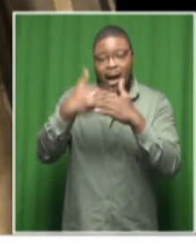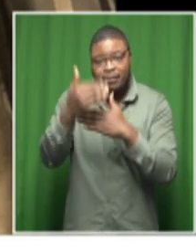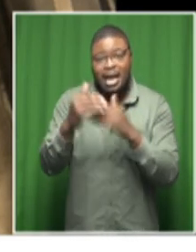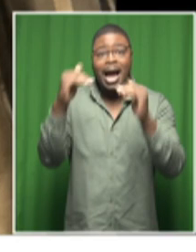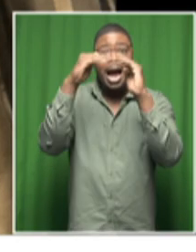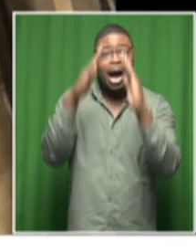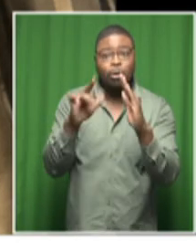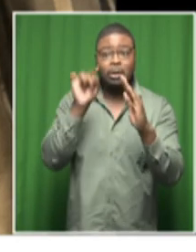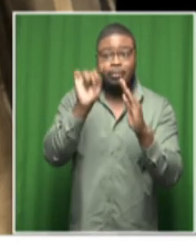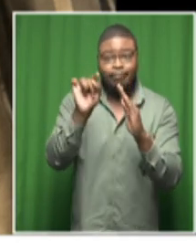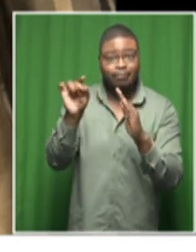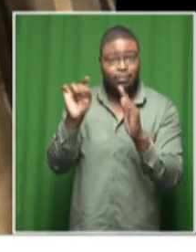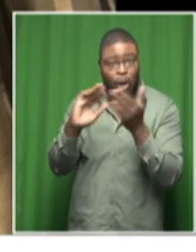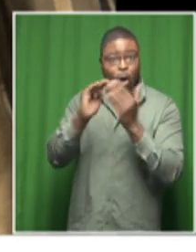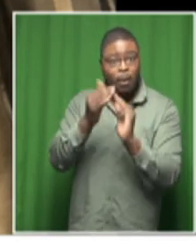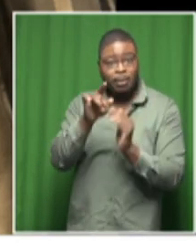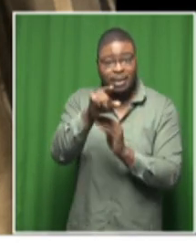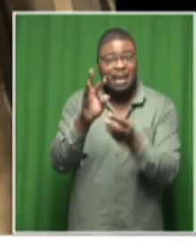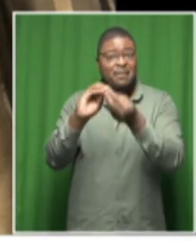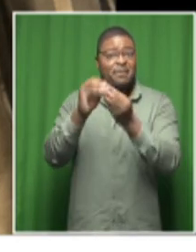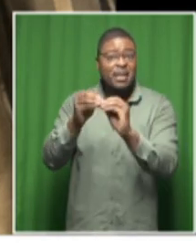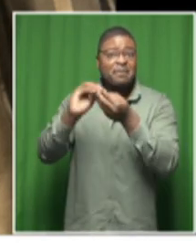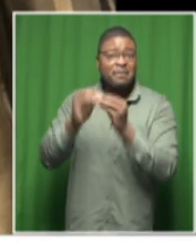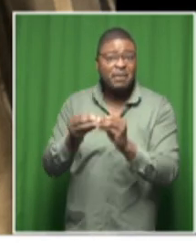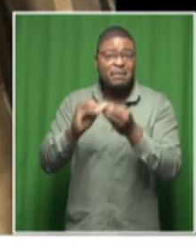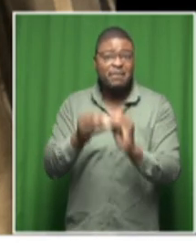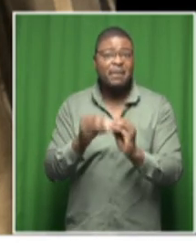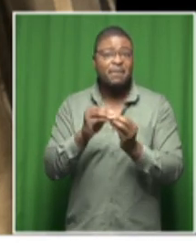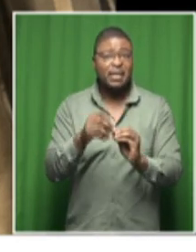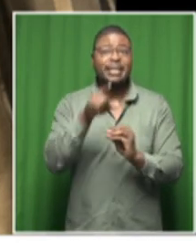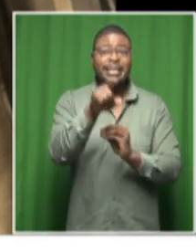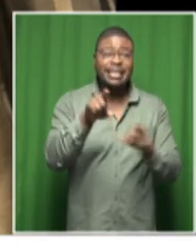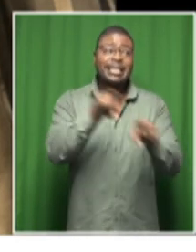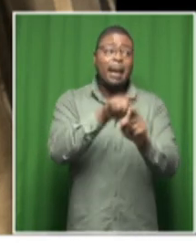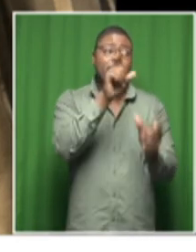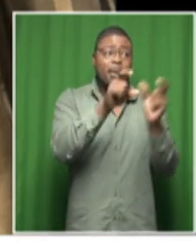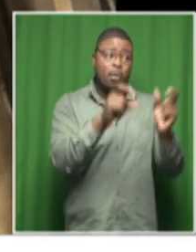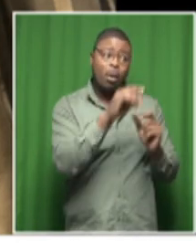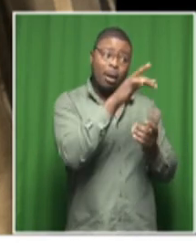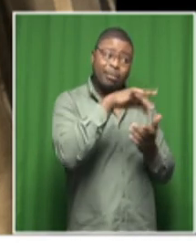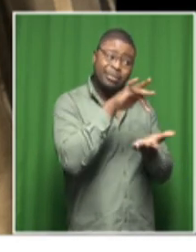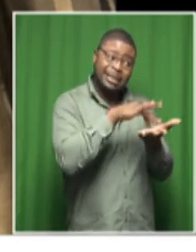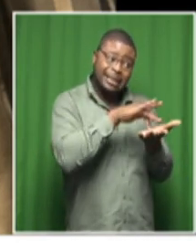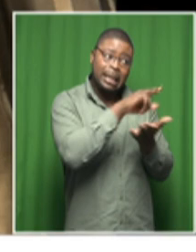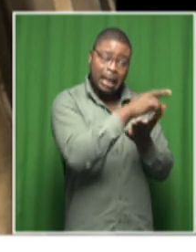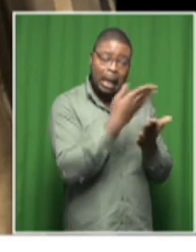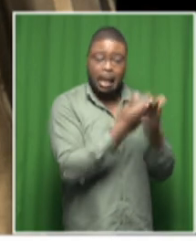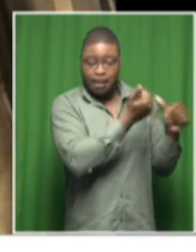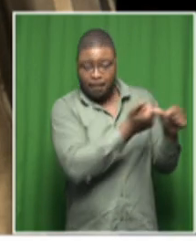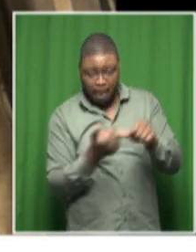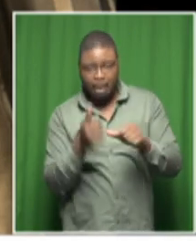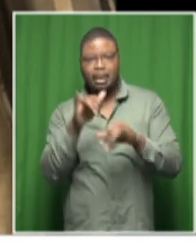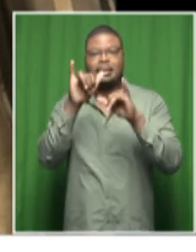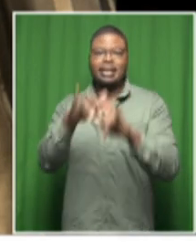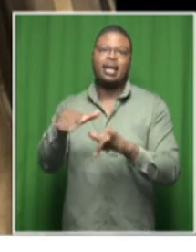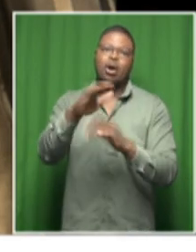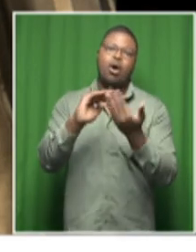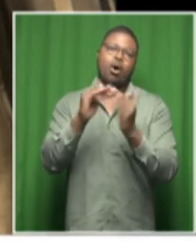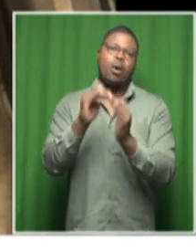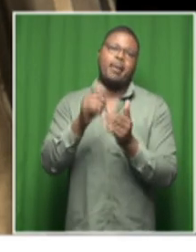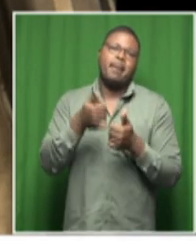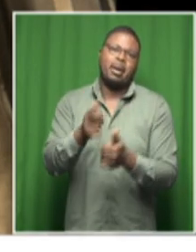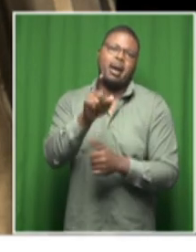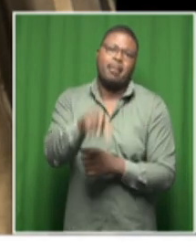and and and and then people come back to their normal lives and there is nothing as as as